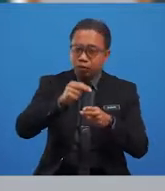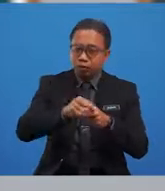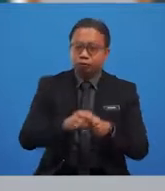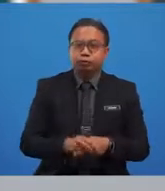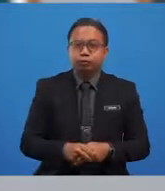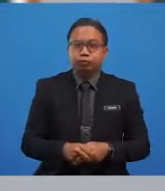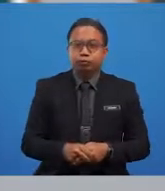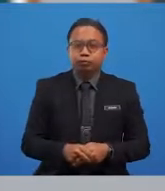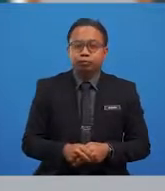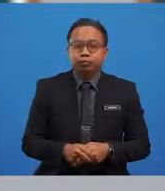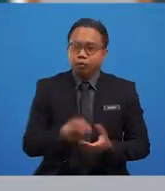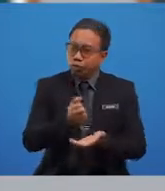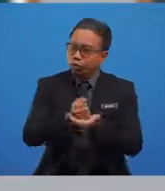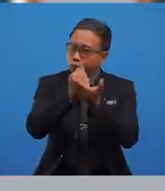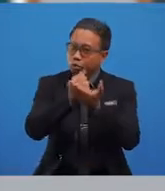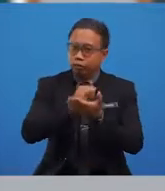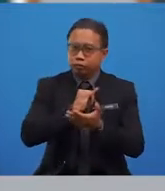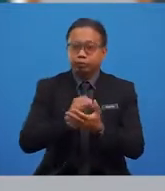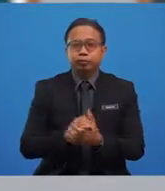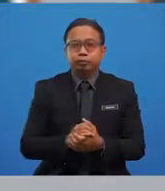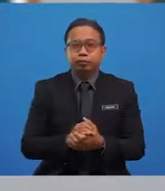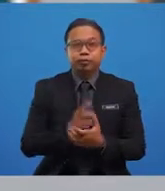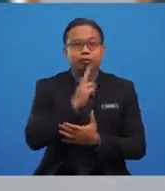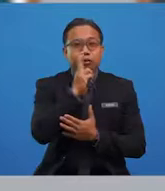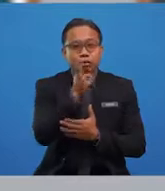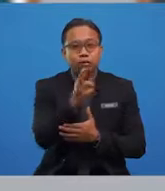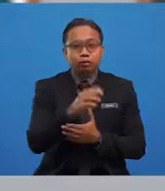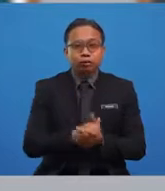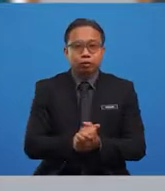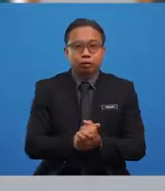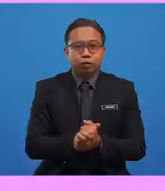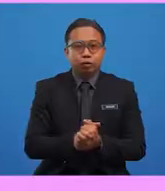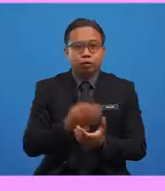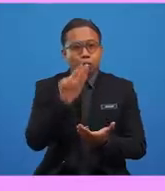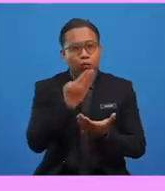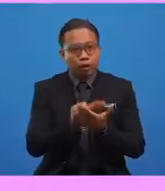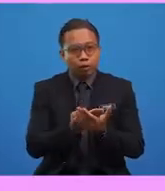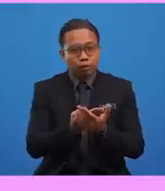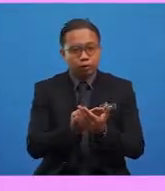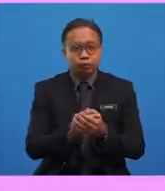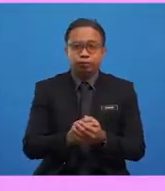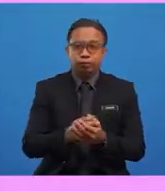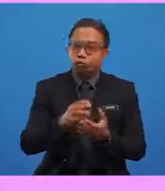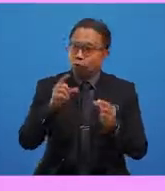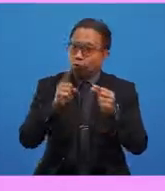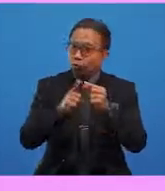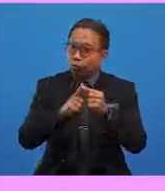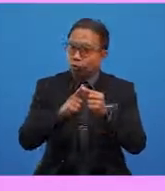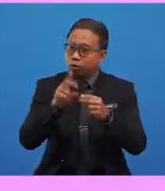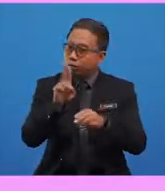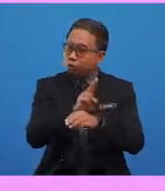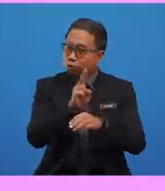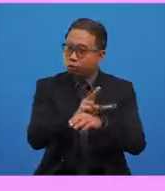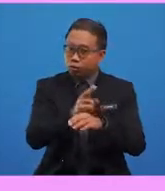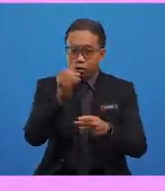Graham Wiss, will you help me with this? Sure, Miss Rita. Well, a noun is a word that is used to identify